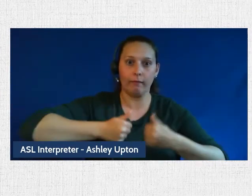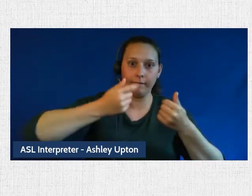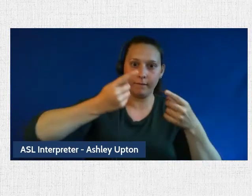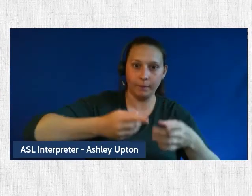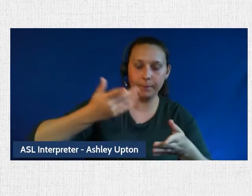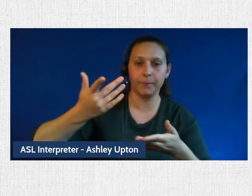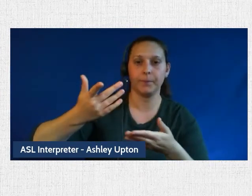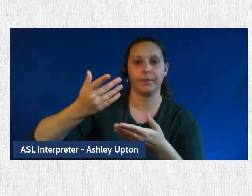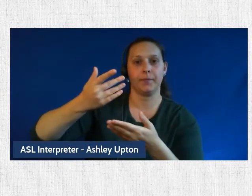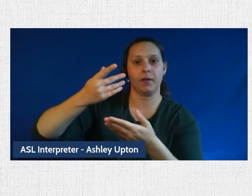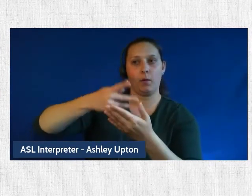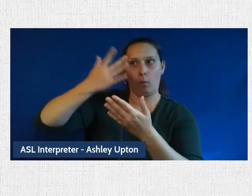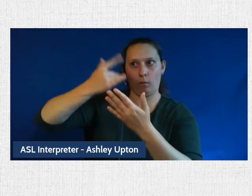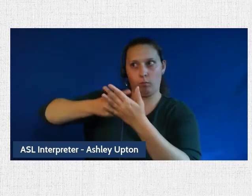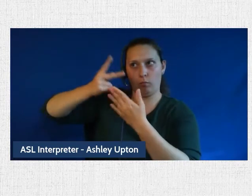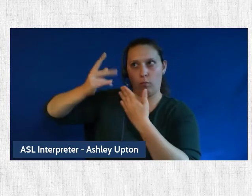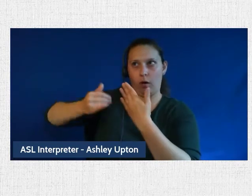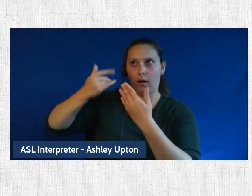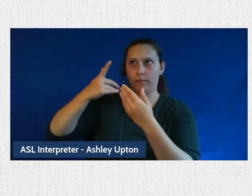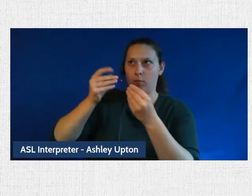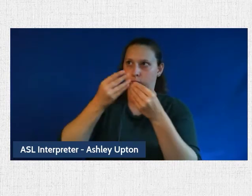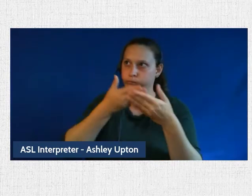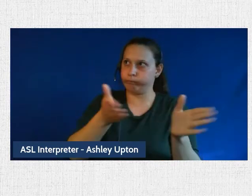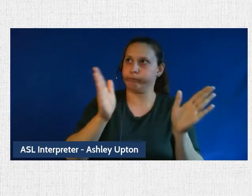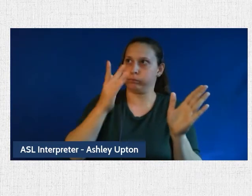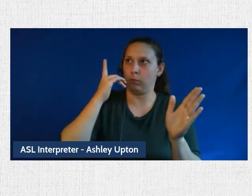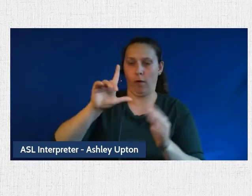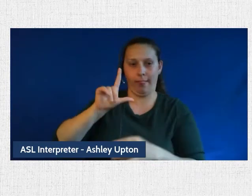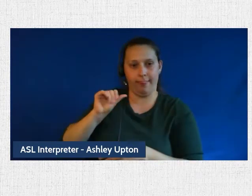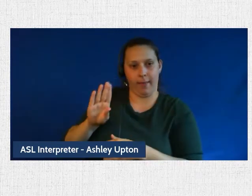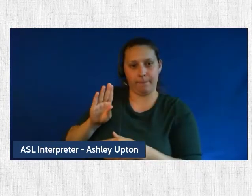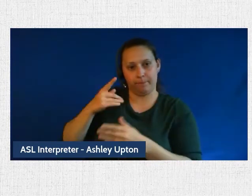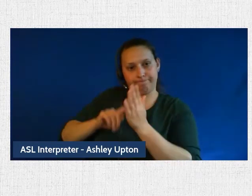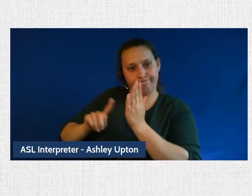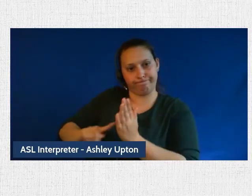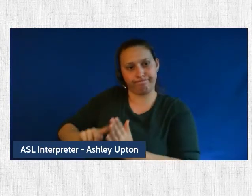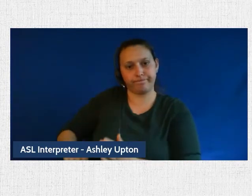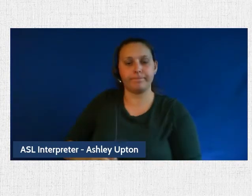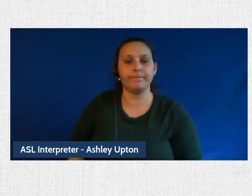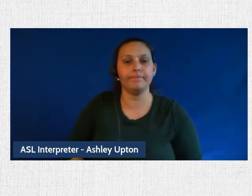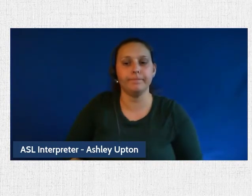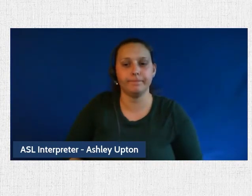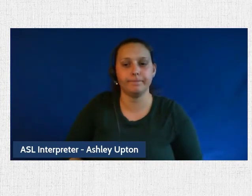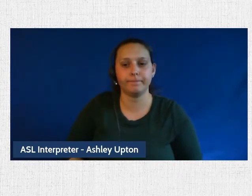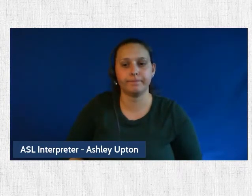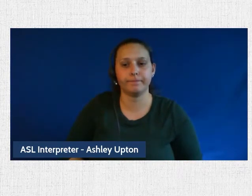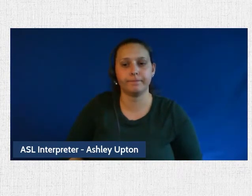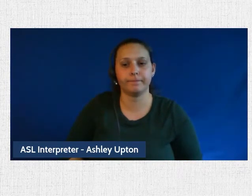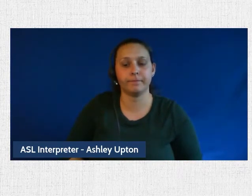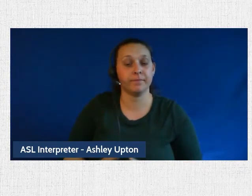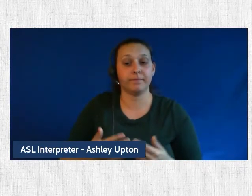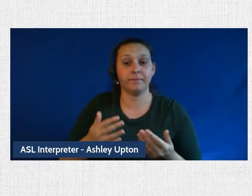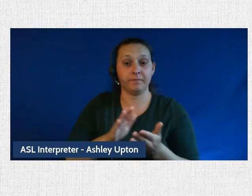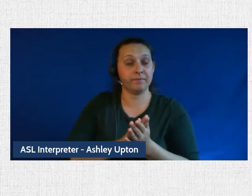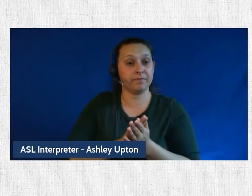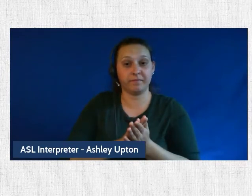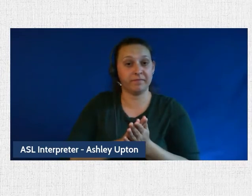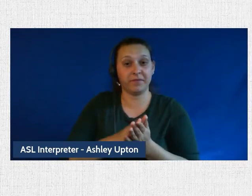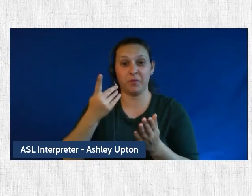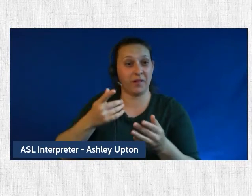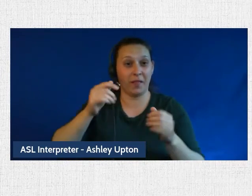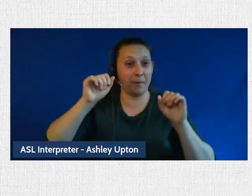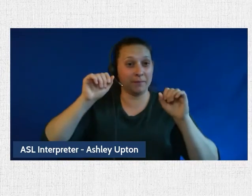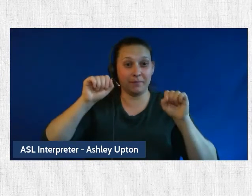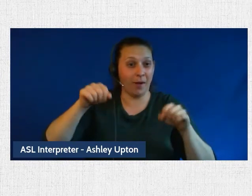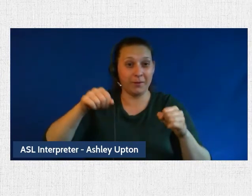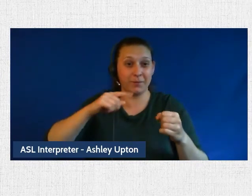that we're open up or open to so far at the lab. And so I'll just segue into saying that, you know, the realm of possibilities are infinite. You